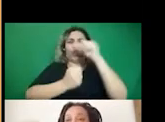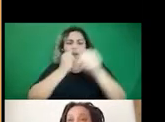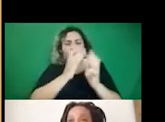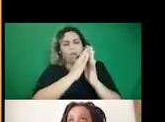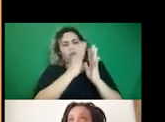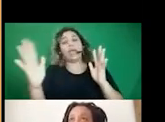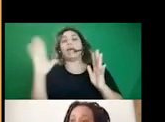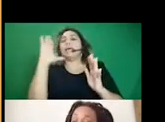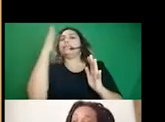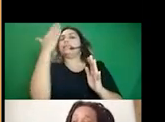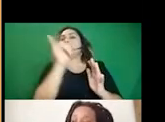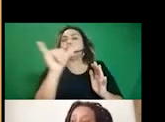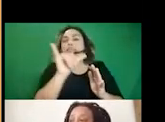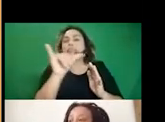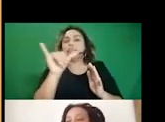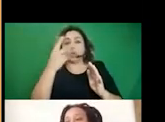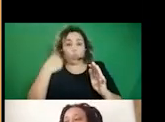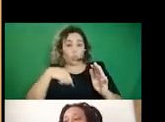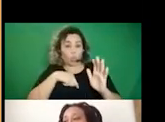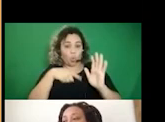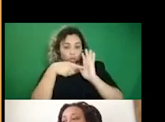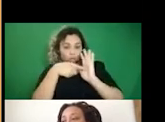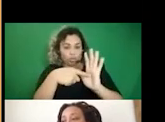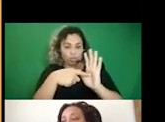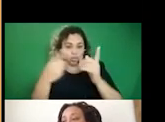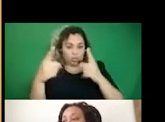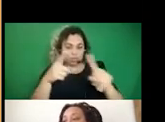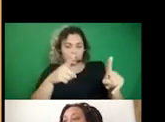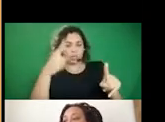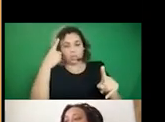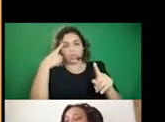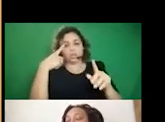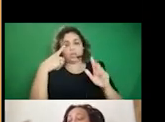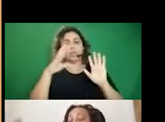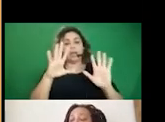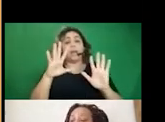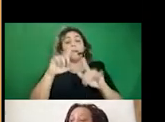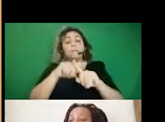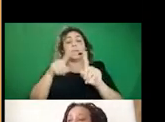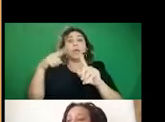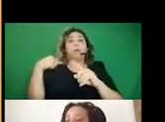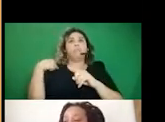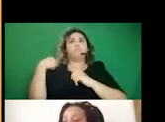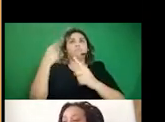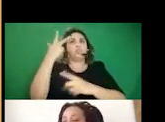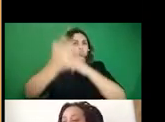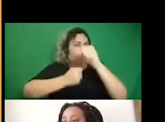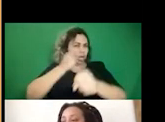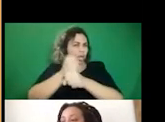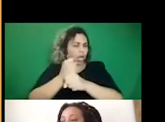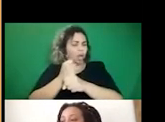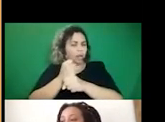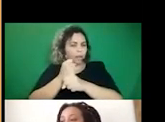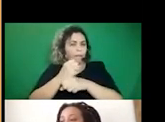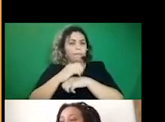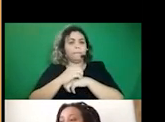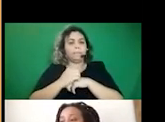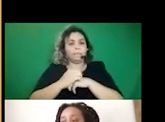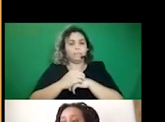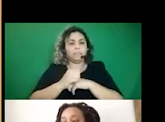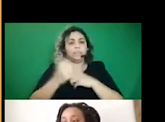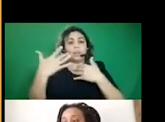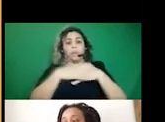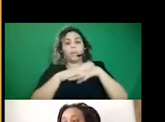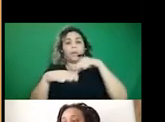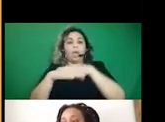it's similar to your slipper showing. Um, but the, over the course of three years, um, a mix of